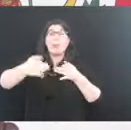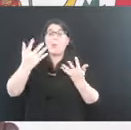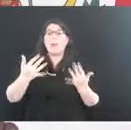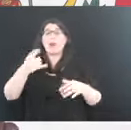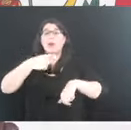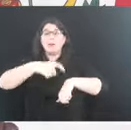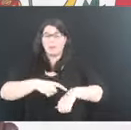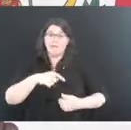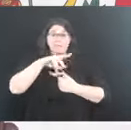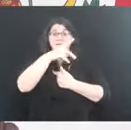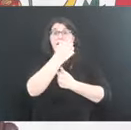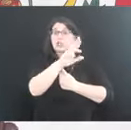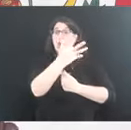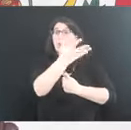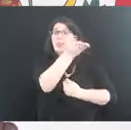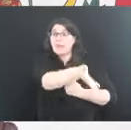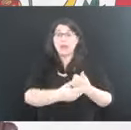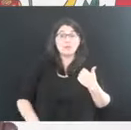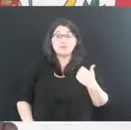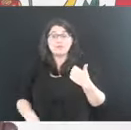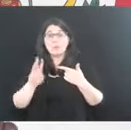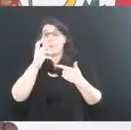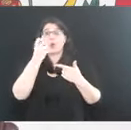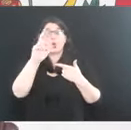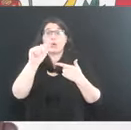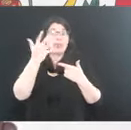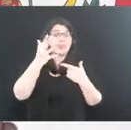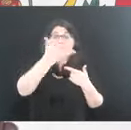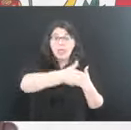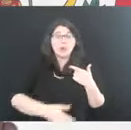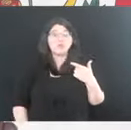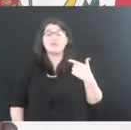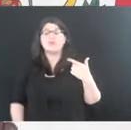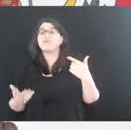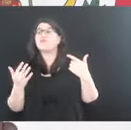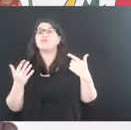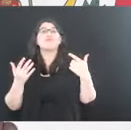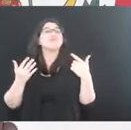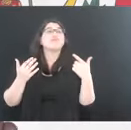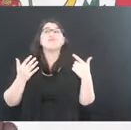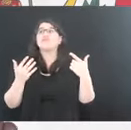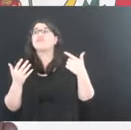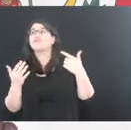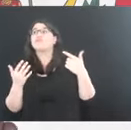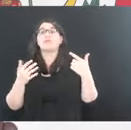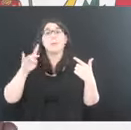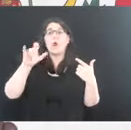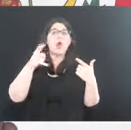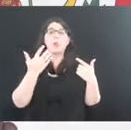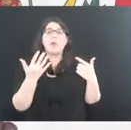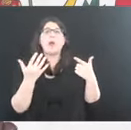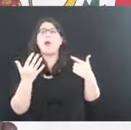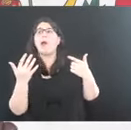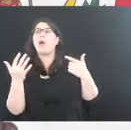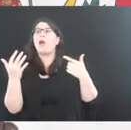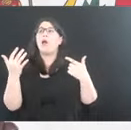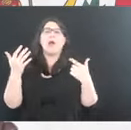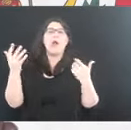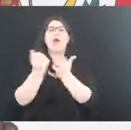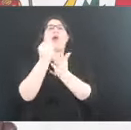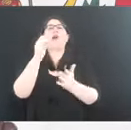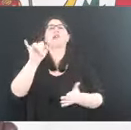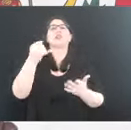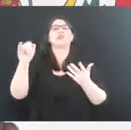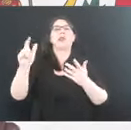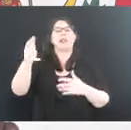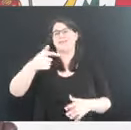We had Pfizer, then we had Moderna, and then we're waiting on Paul and waiting on the J&J shot. You know,